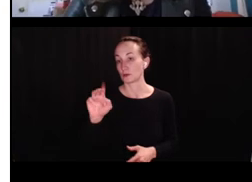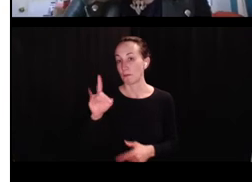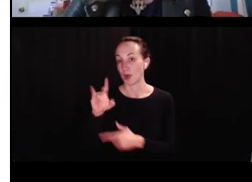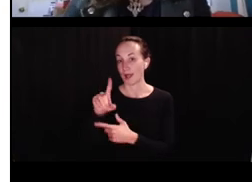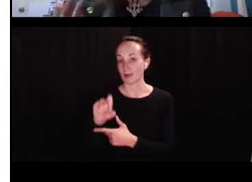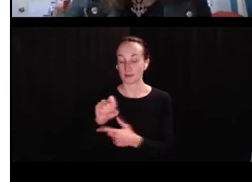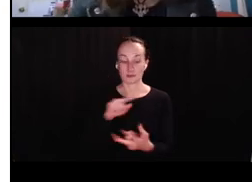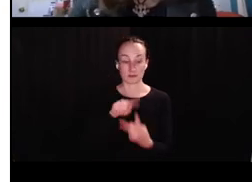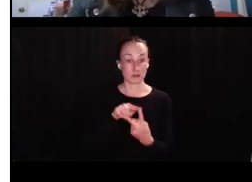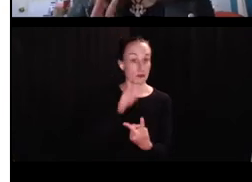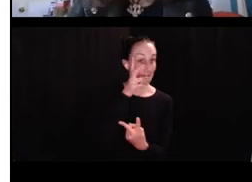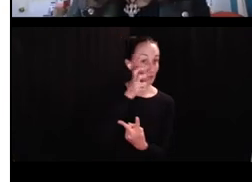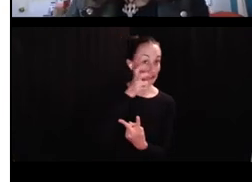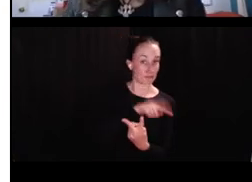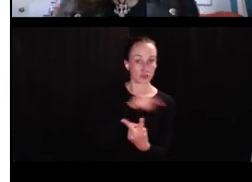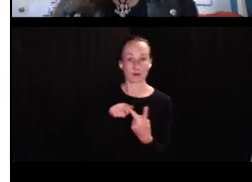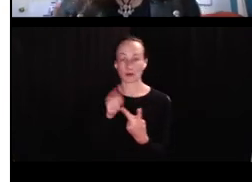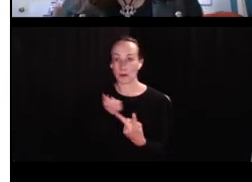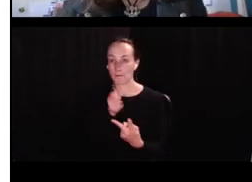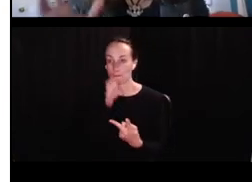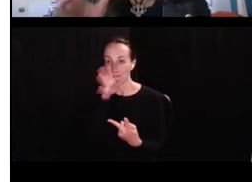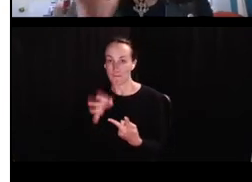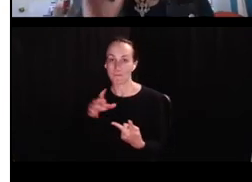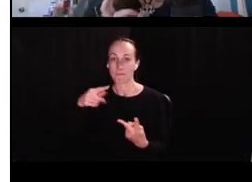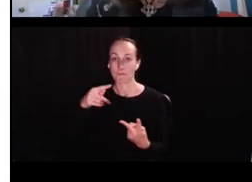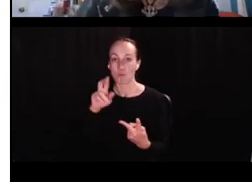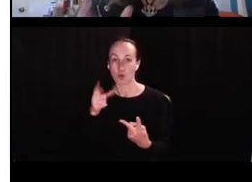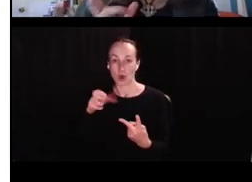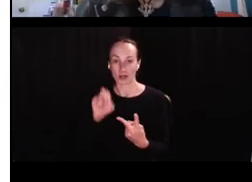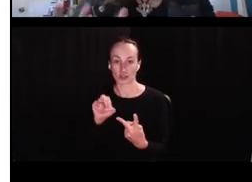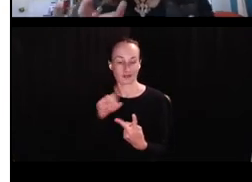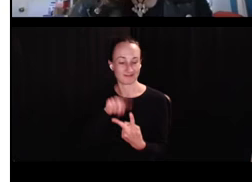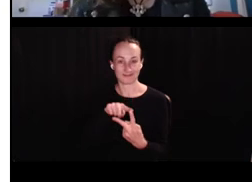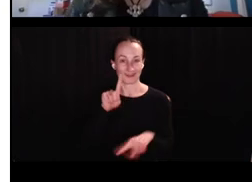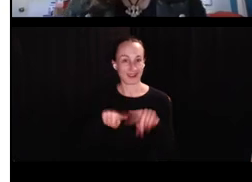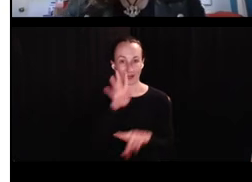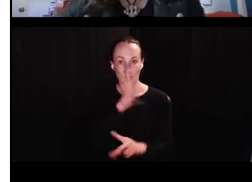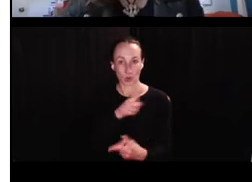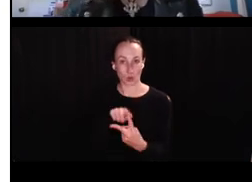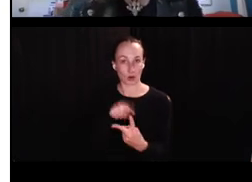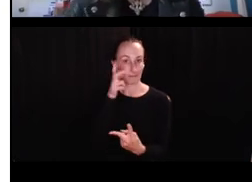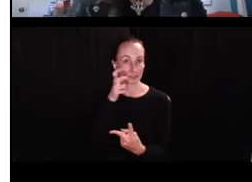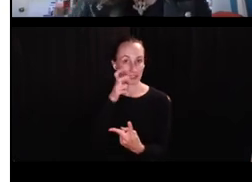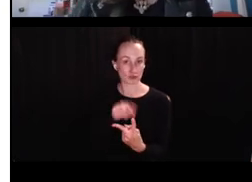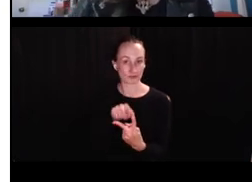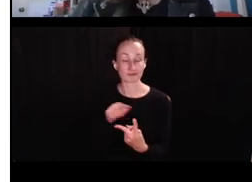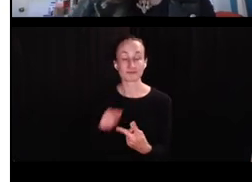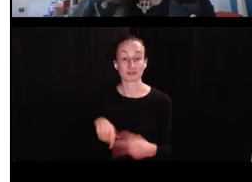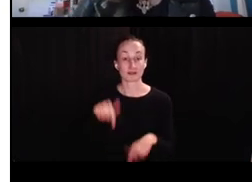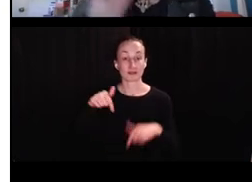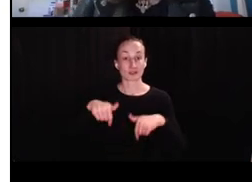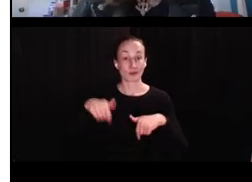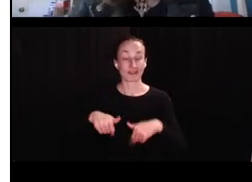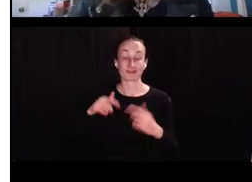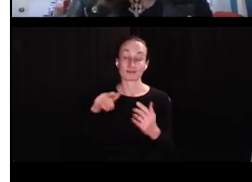we have two modalities perception and production, and we should not ignore perception. So, um,